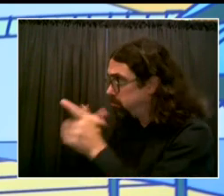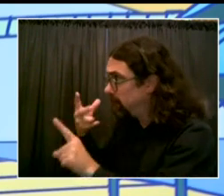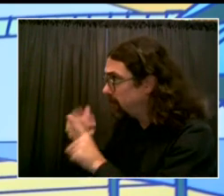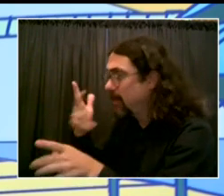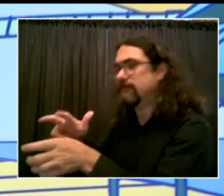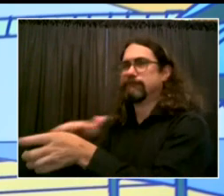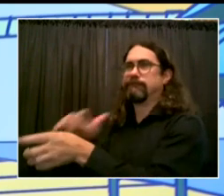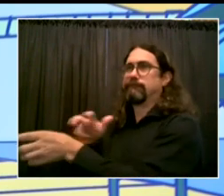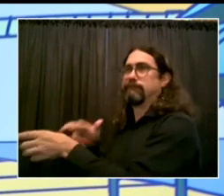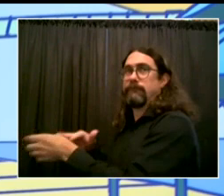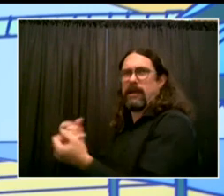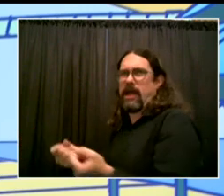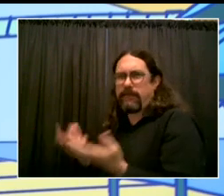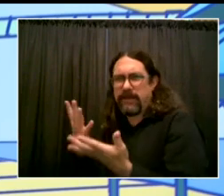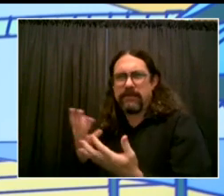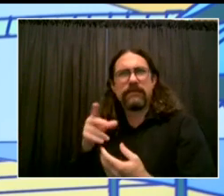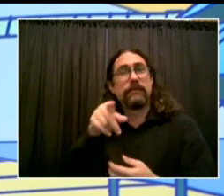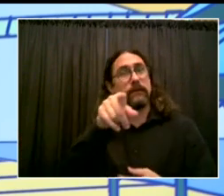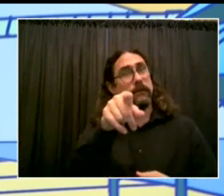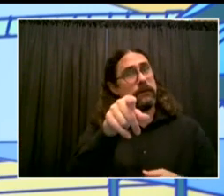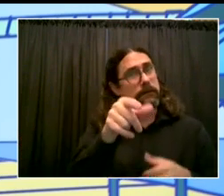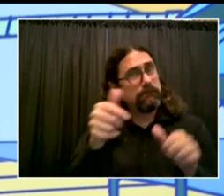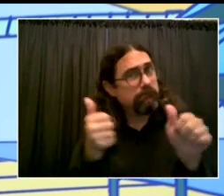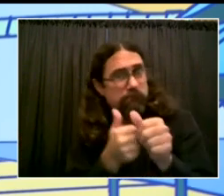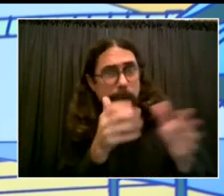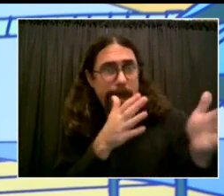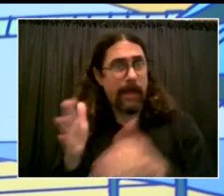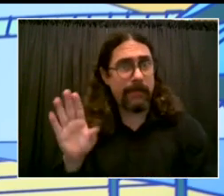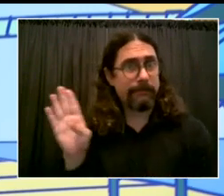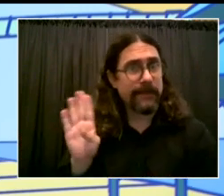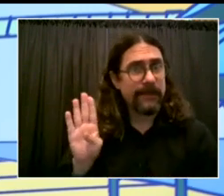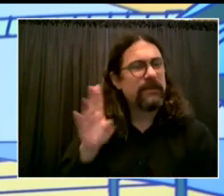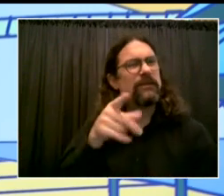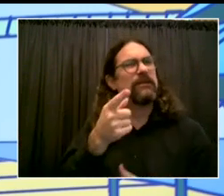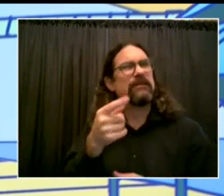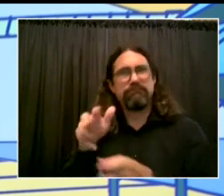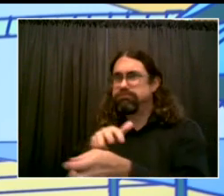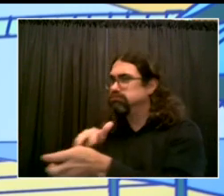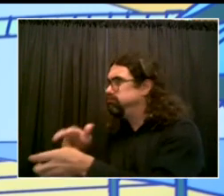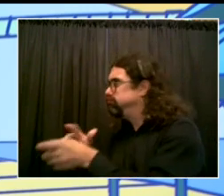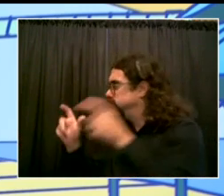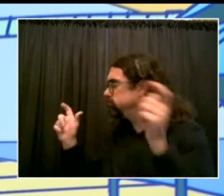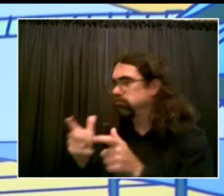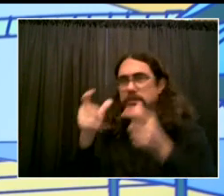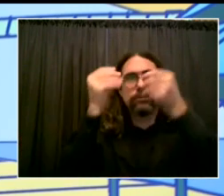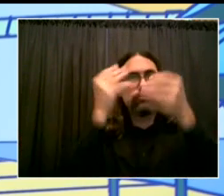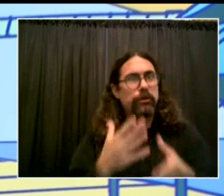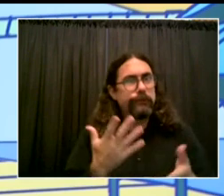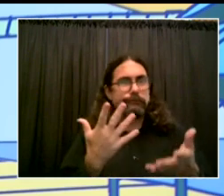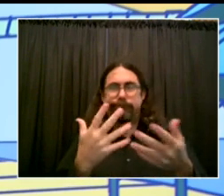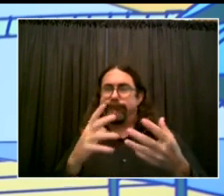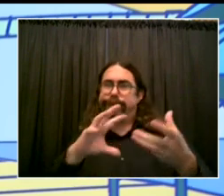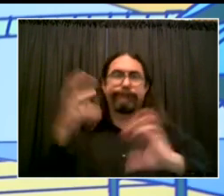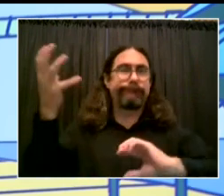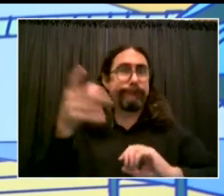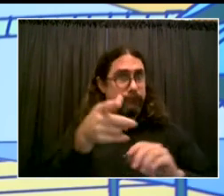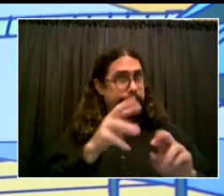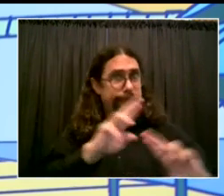people like to use colorful terms. We do not expect, quote unquote, the two words that you just used.